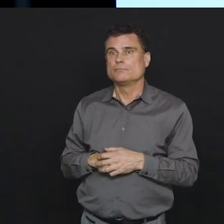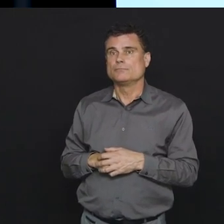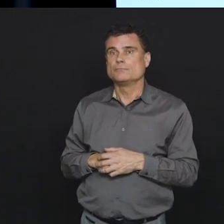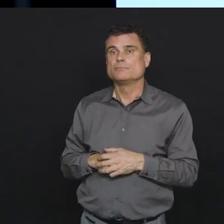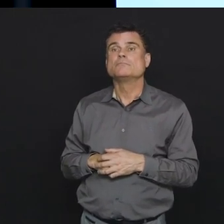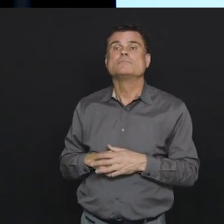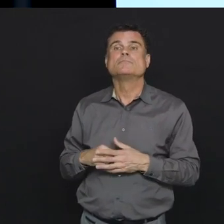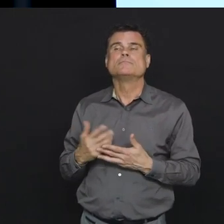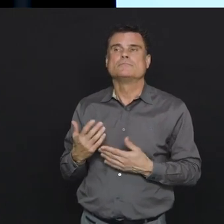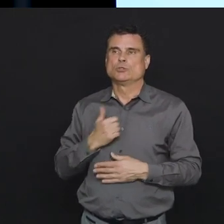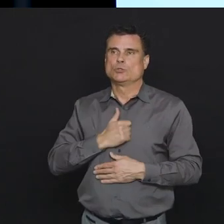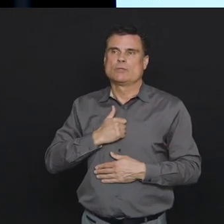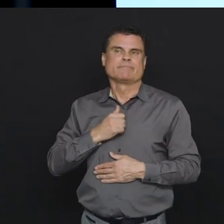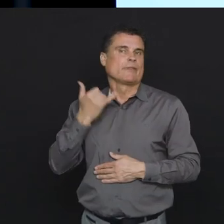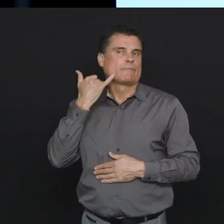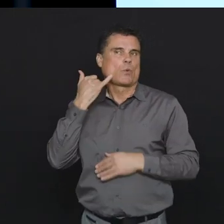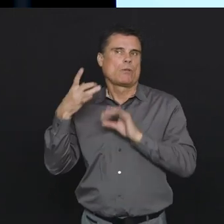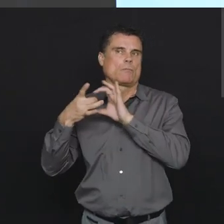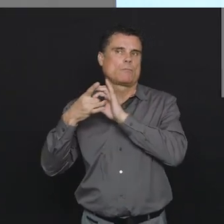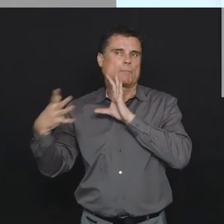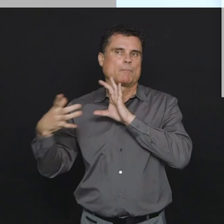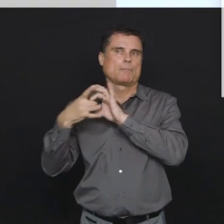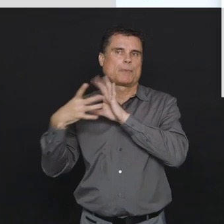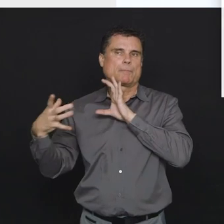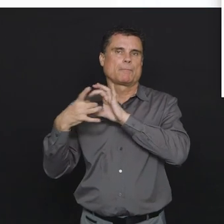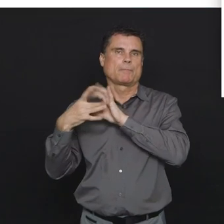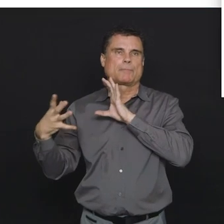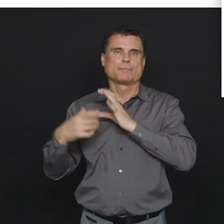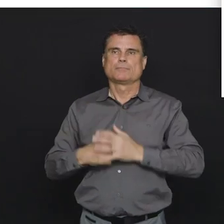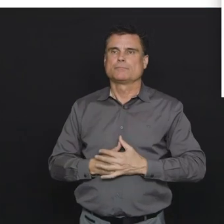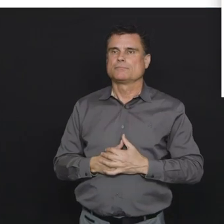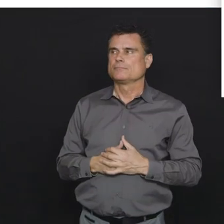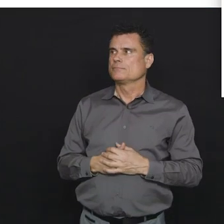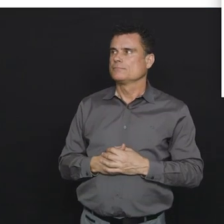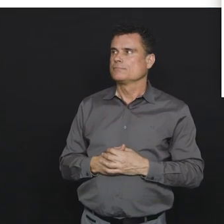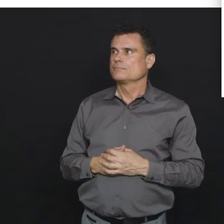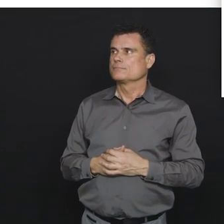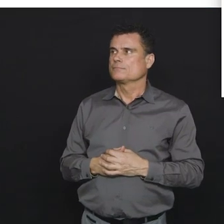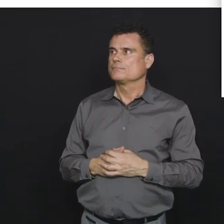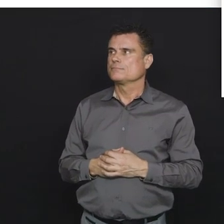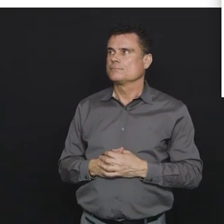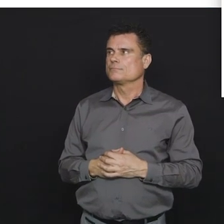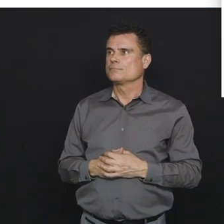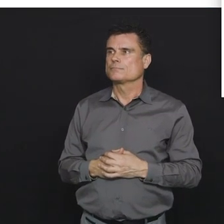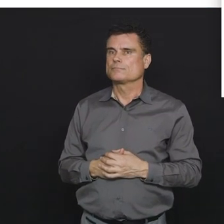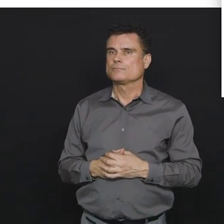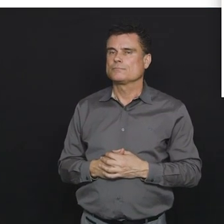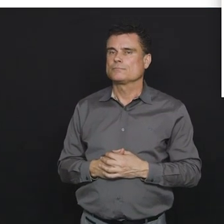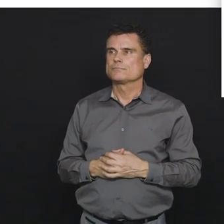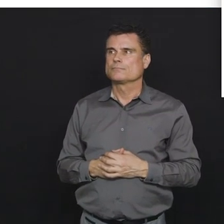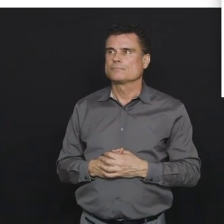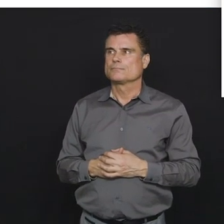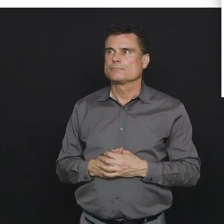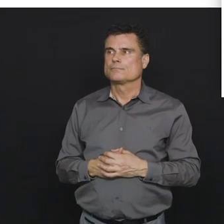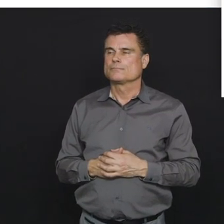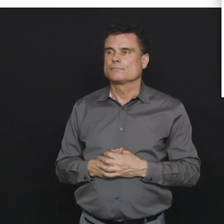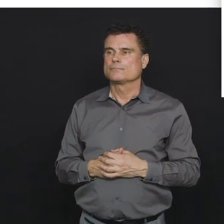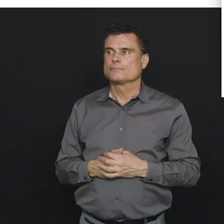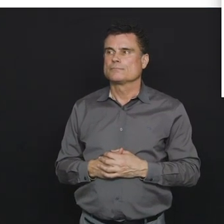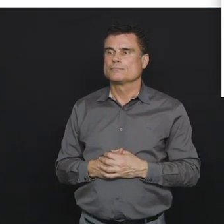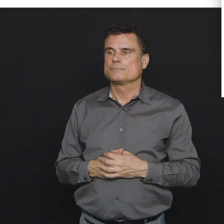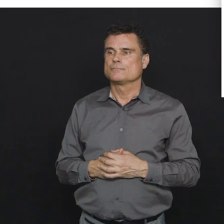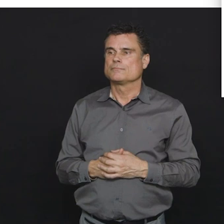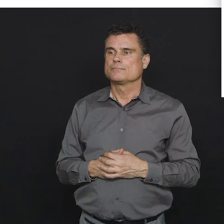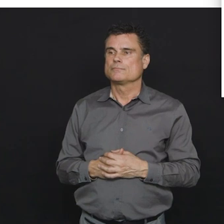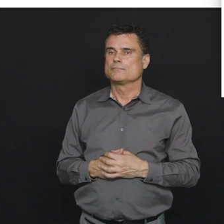directors, executive leads and clinical specialists responsible for ICUs and high acuity units along with the epidemic modeling